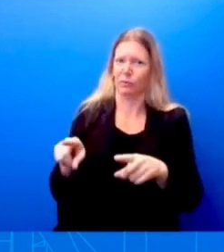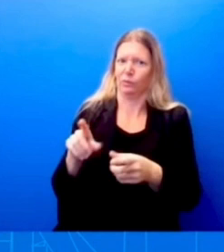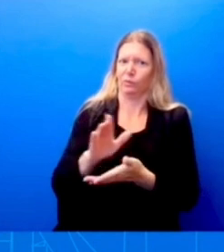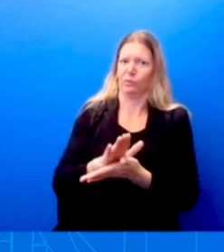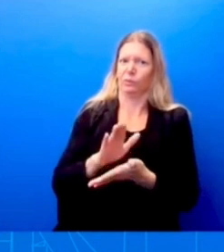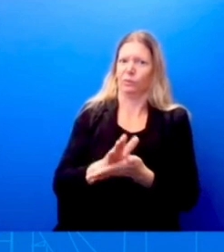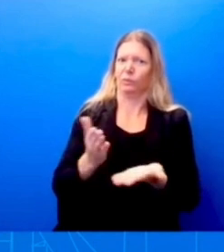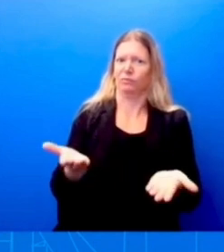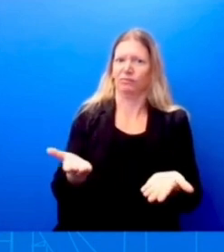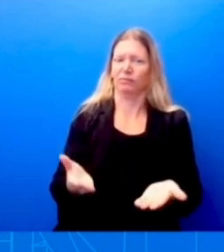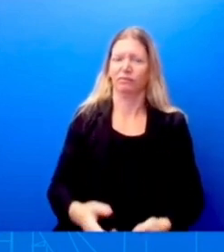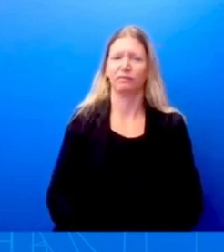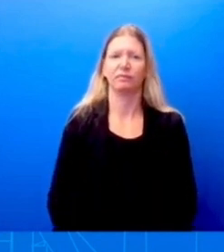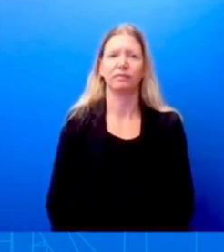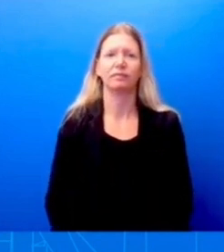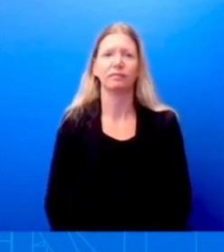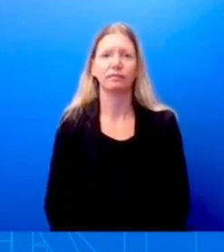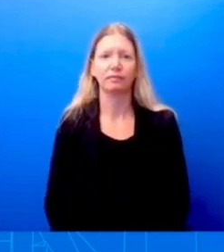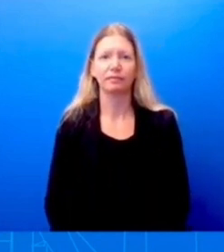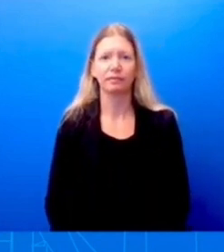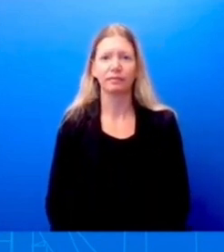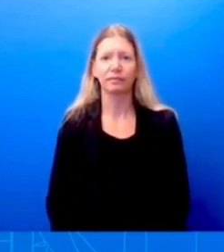Um, uh, and so,